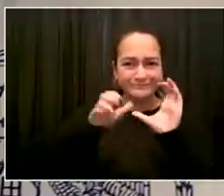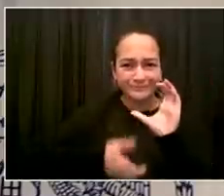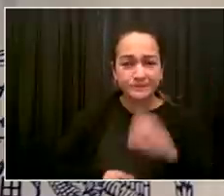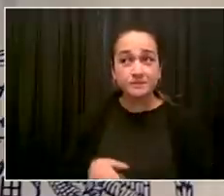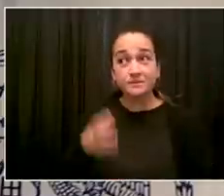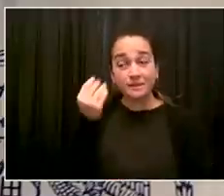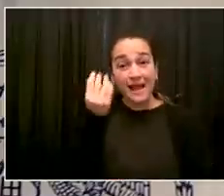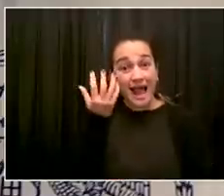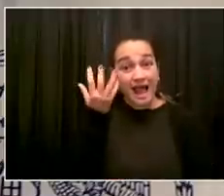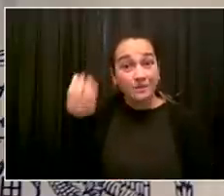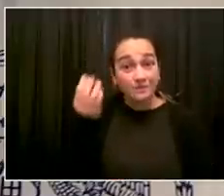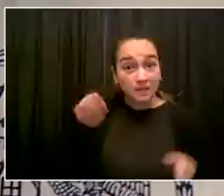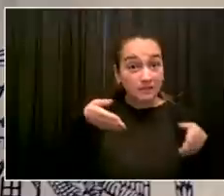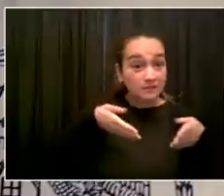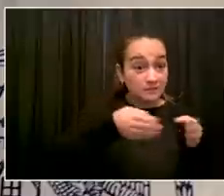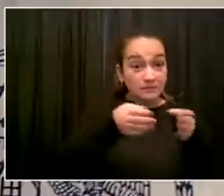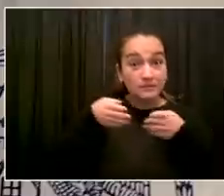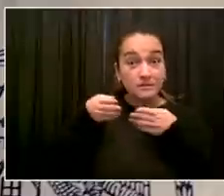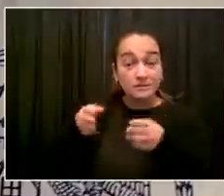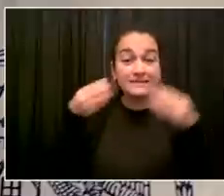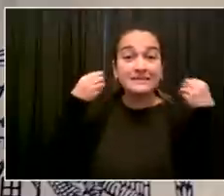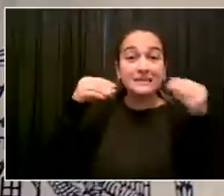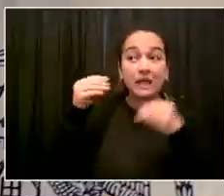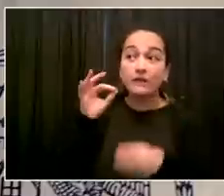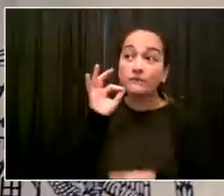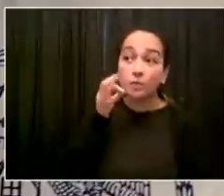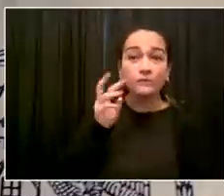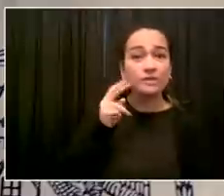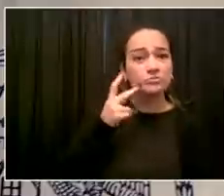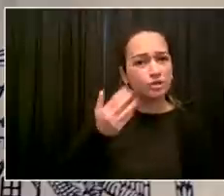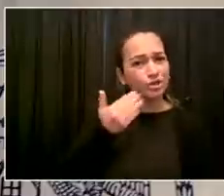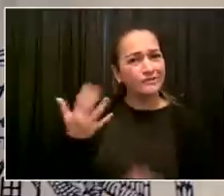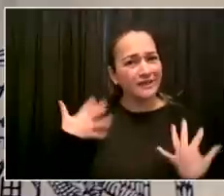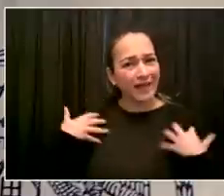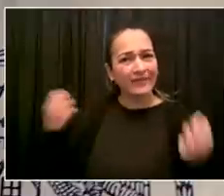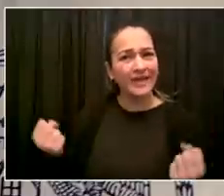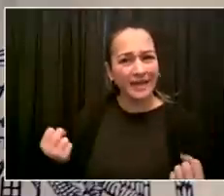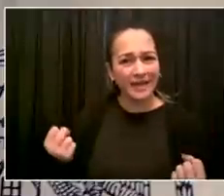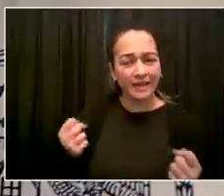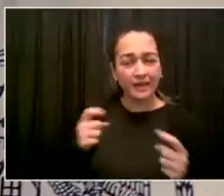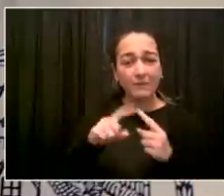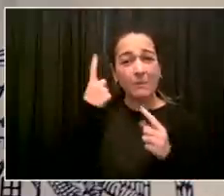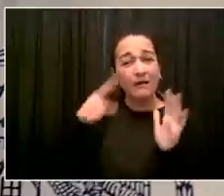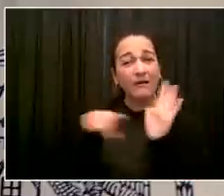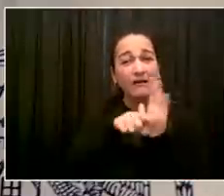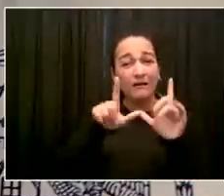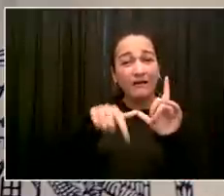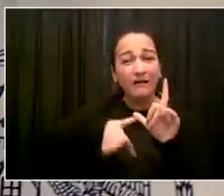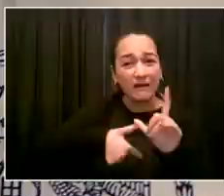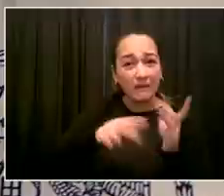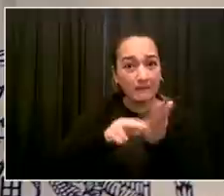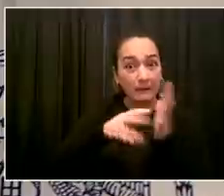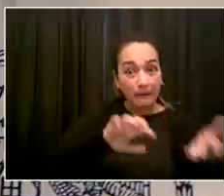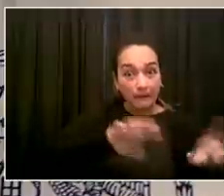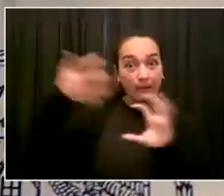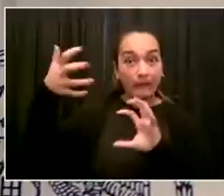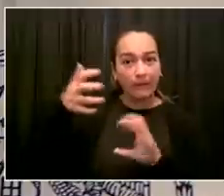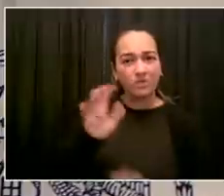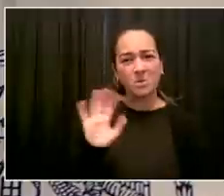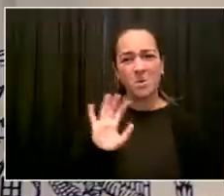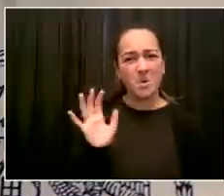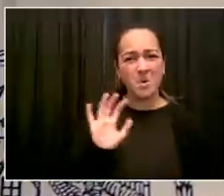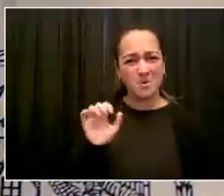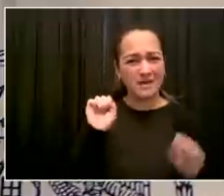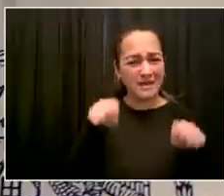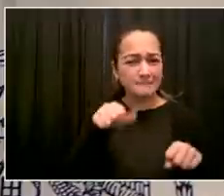would never throw it out. So I'm disappointed and we're going to have to figure out some quick new approaches to make sure this never happens